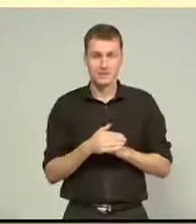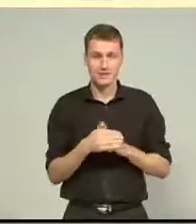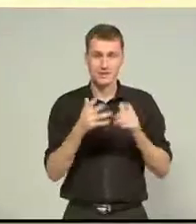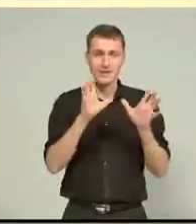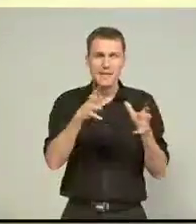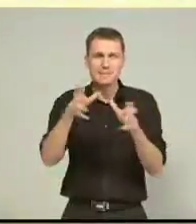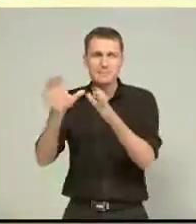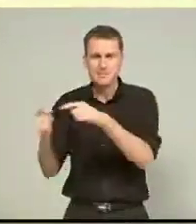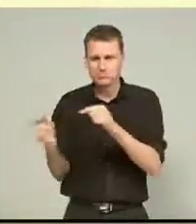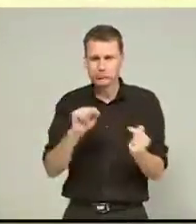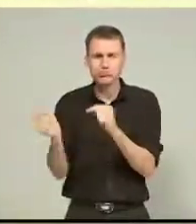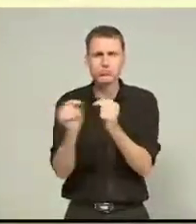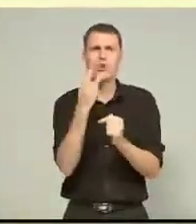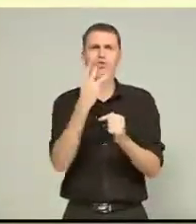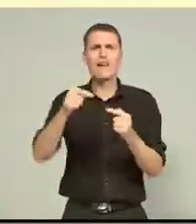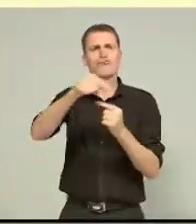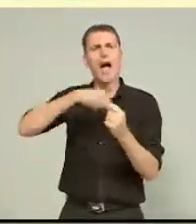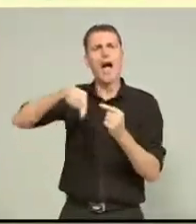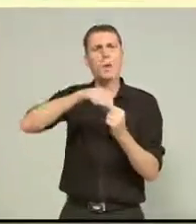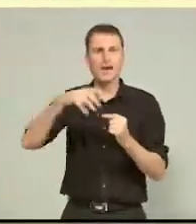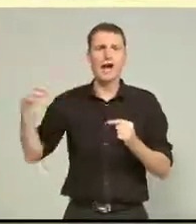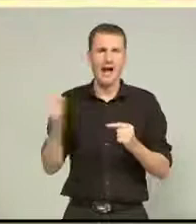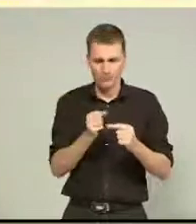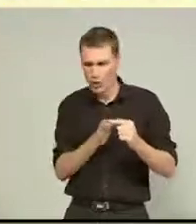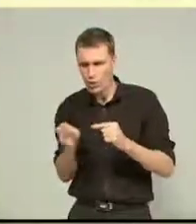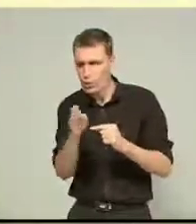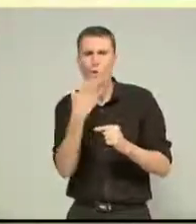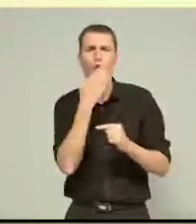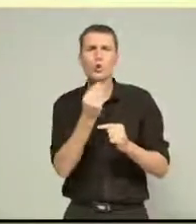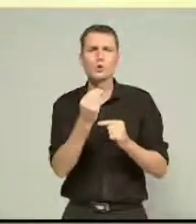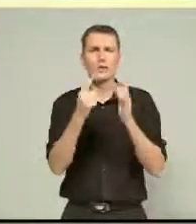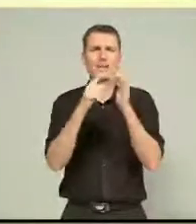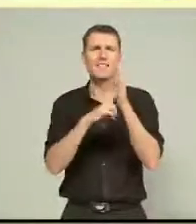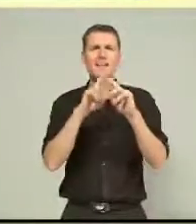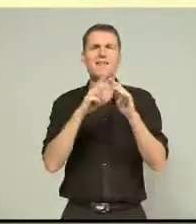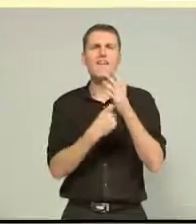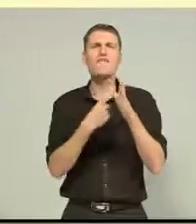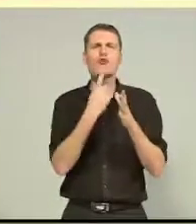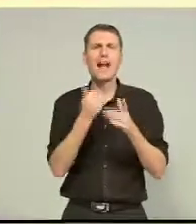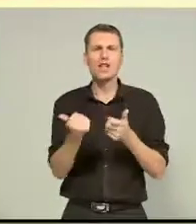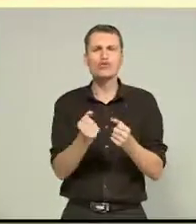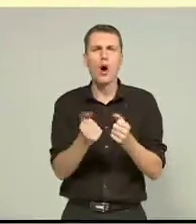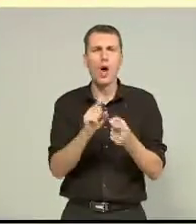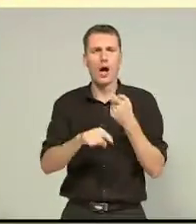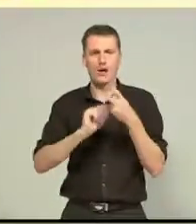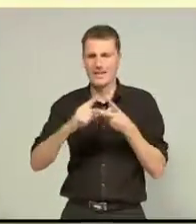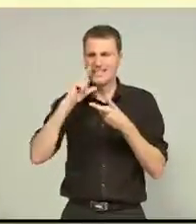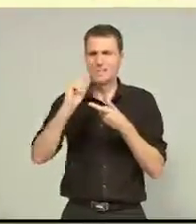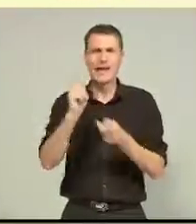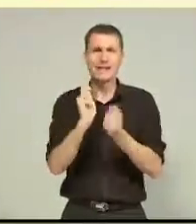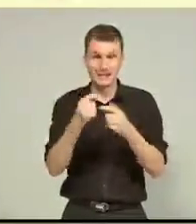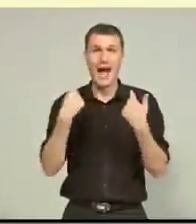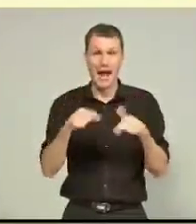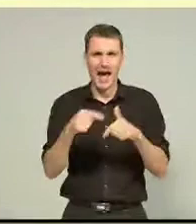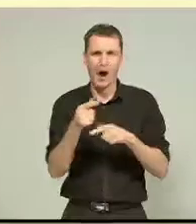rounds, including making it around the track using infrared controllers, a speed test allowing the use of weapons, and the final